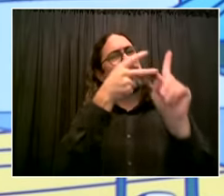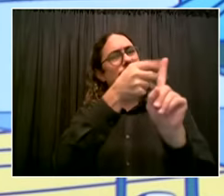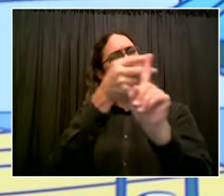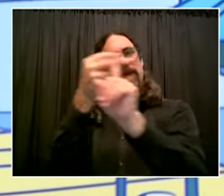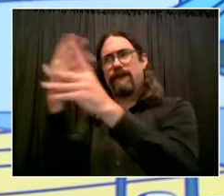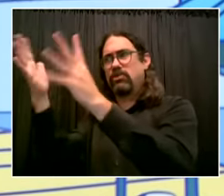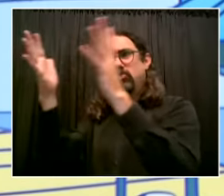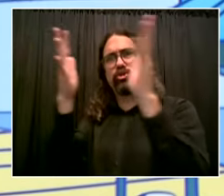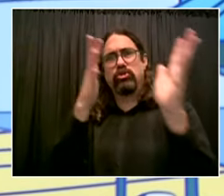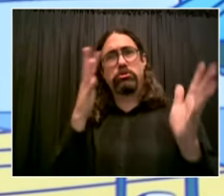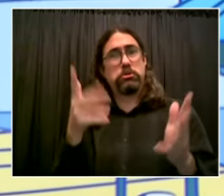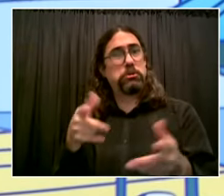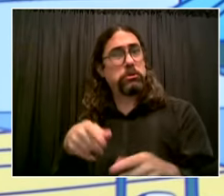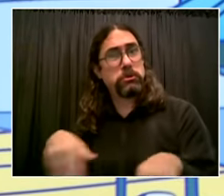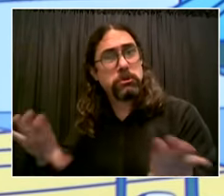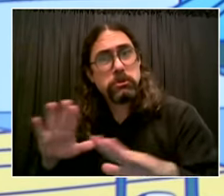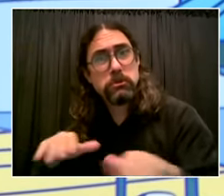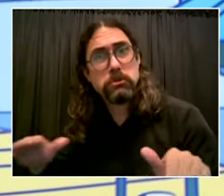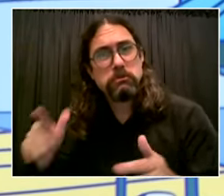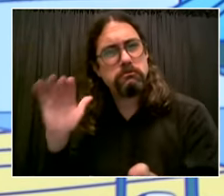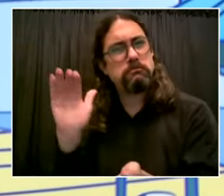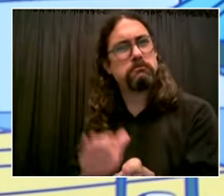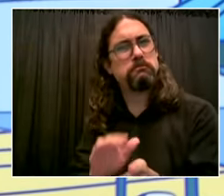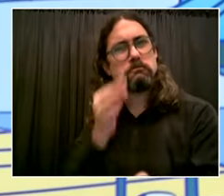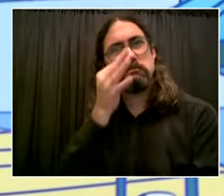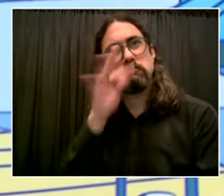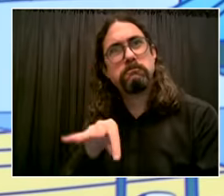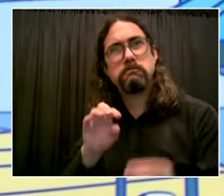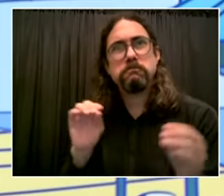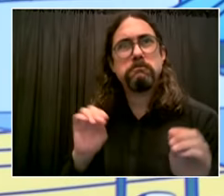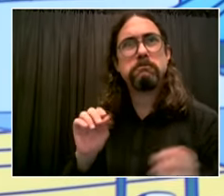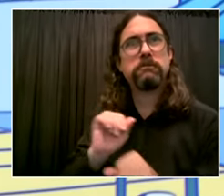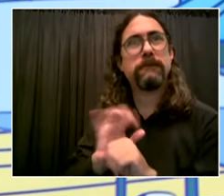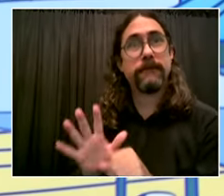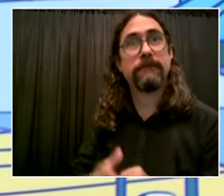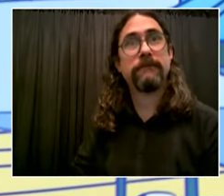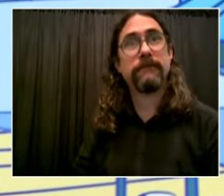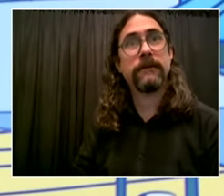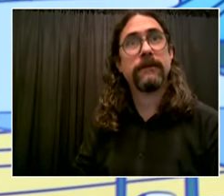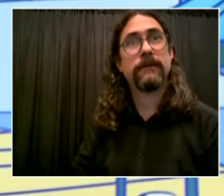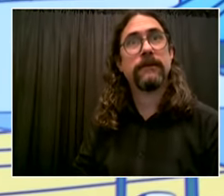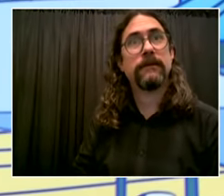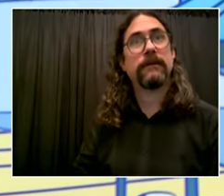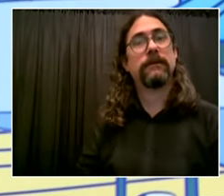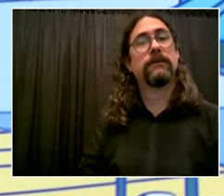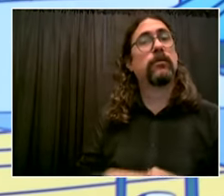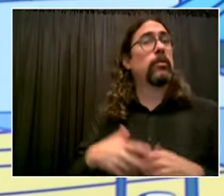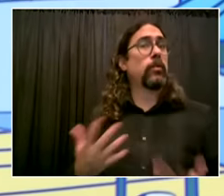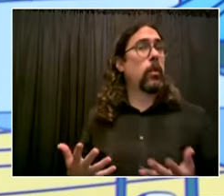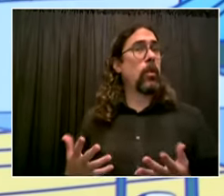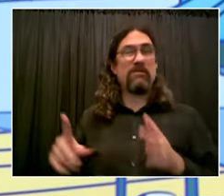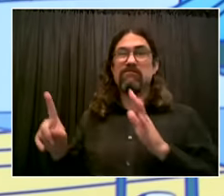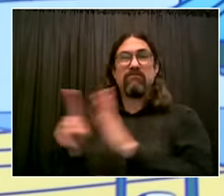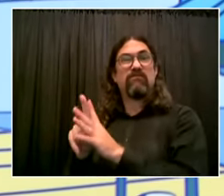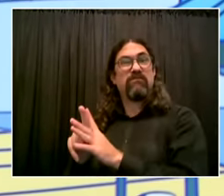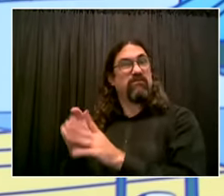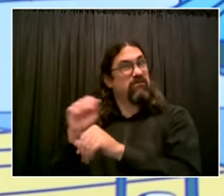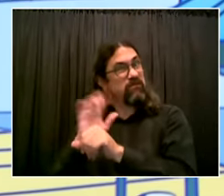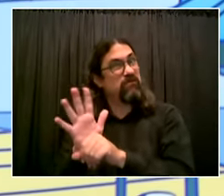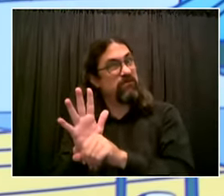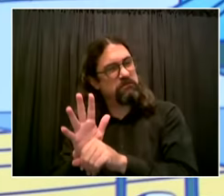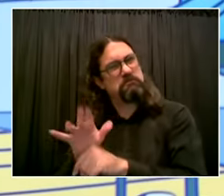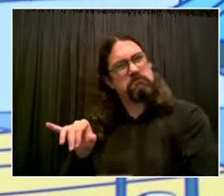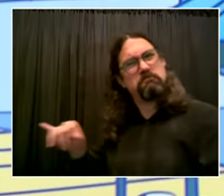if they're vaccinated uh they stay in school uh so we're going to be doing that and then testing is going to be done